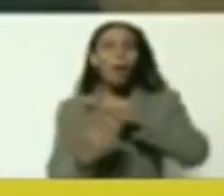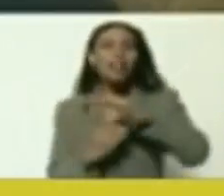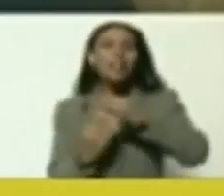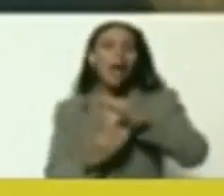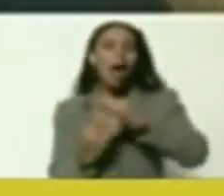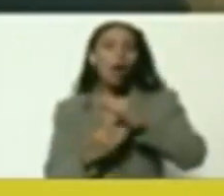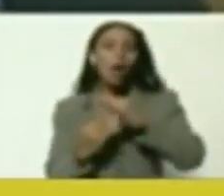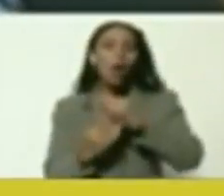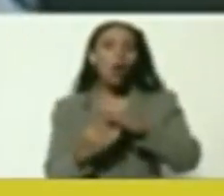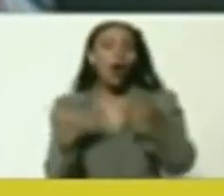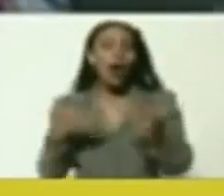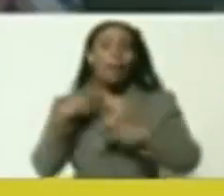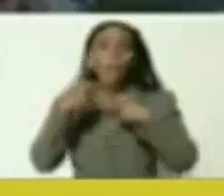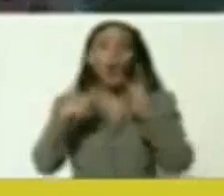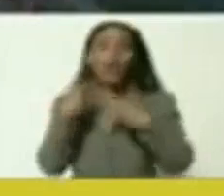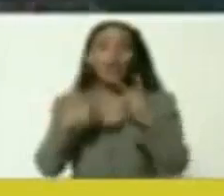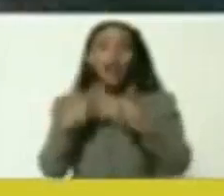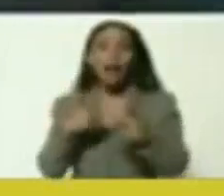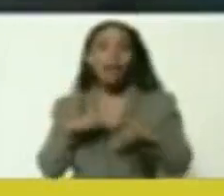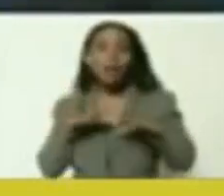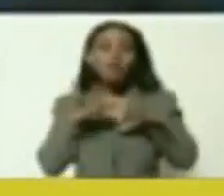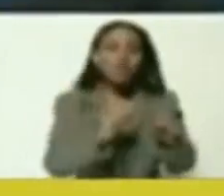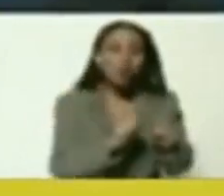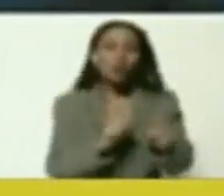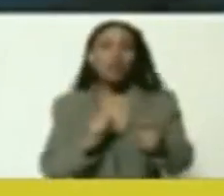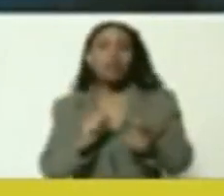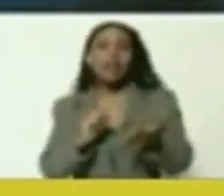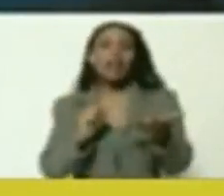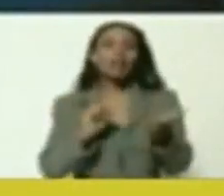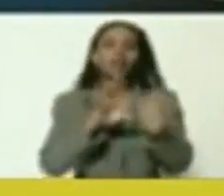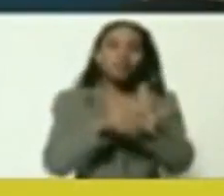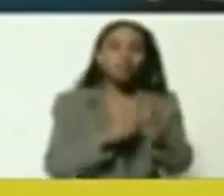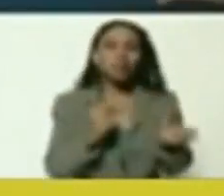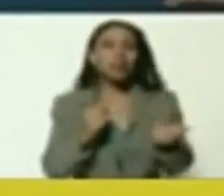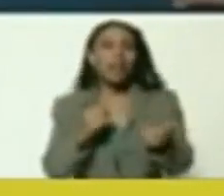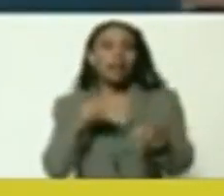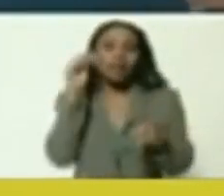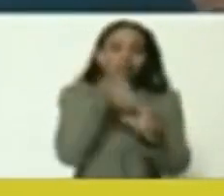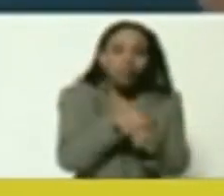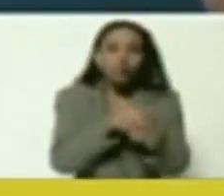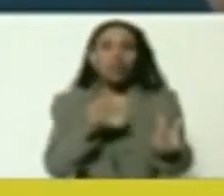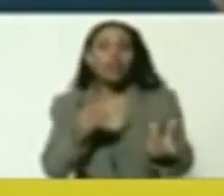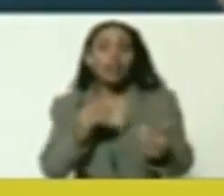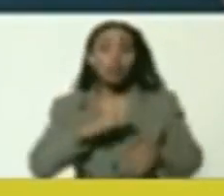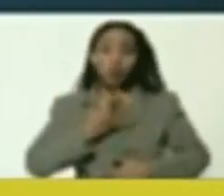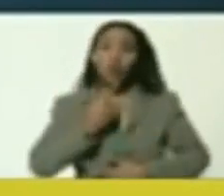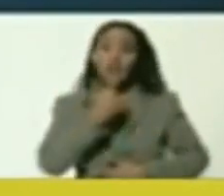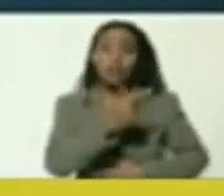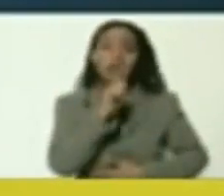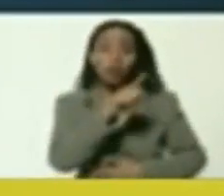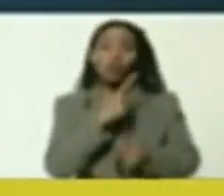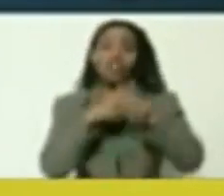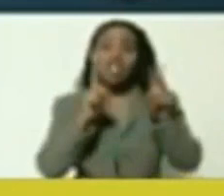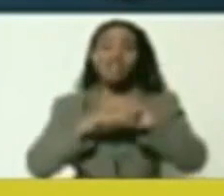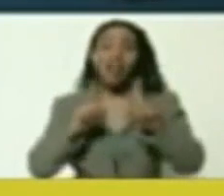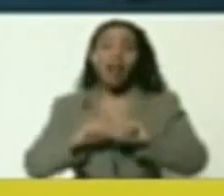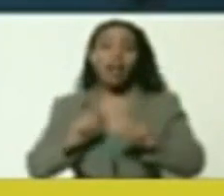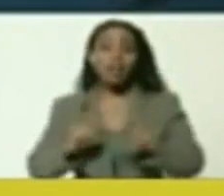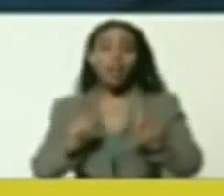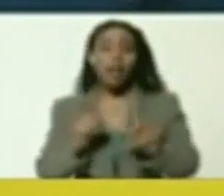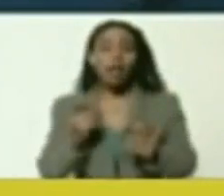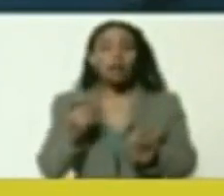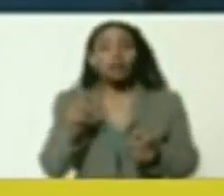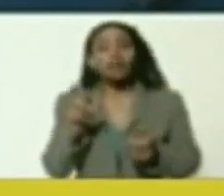states based on the conqueror policy, of colonization policies. and we can say